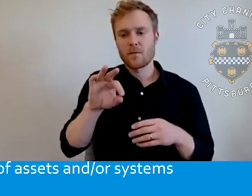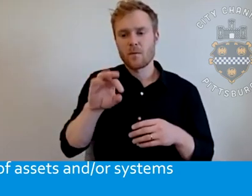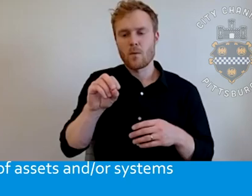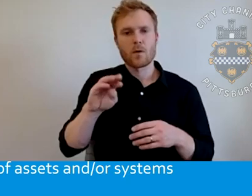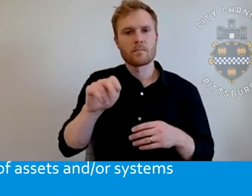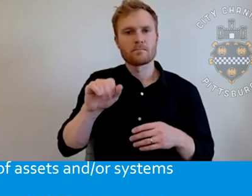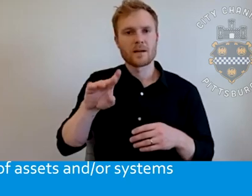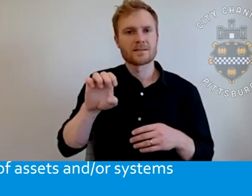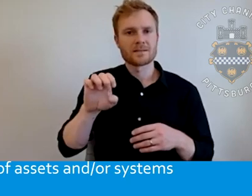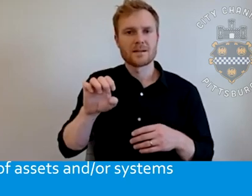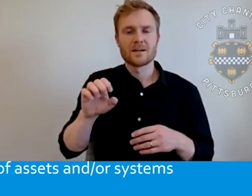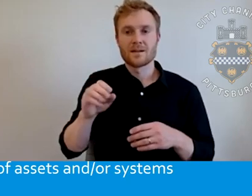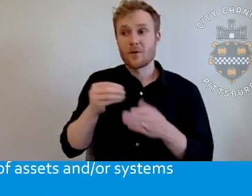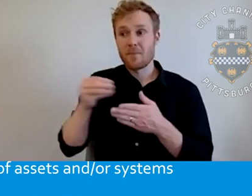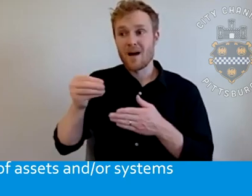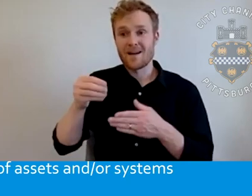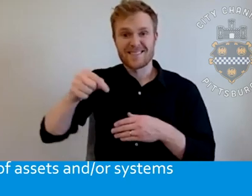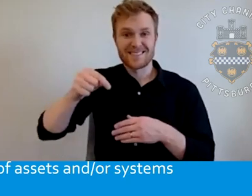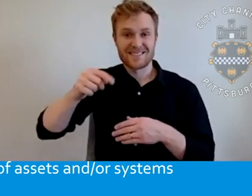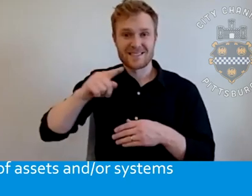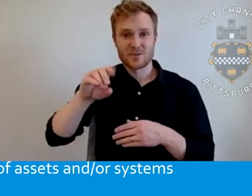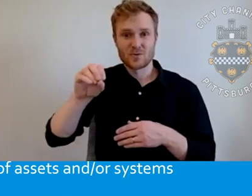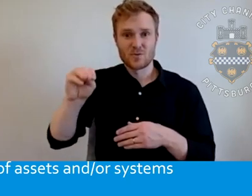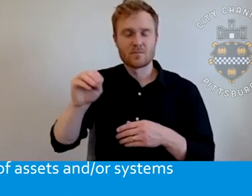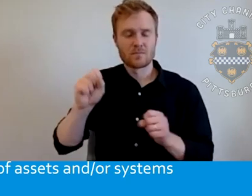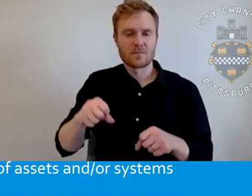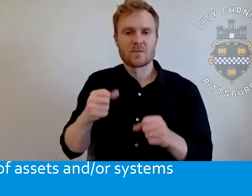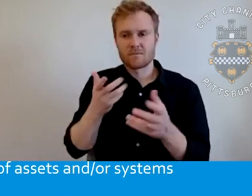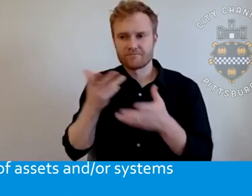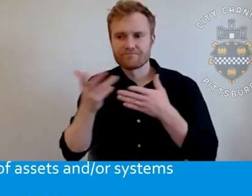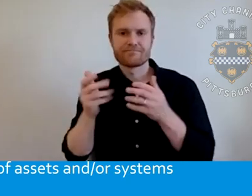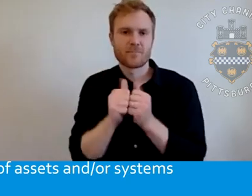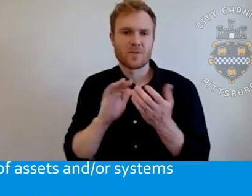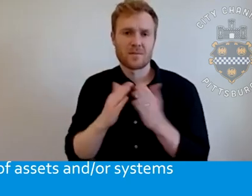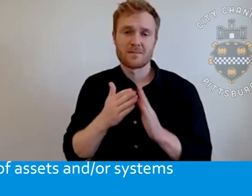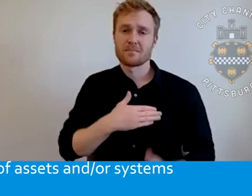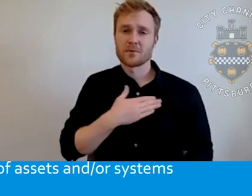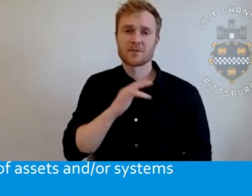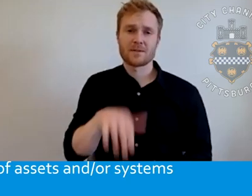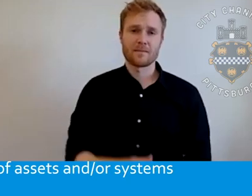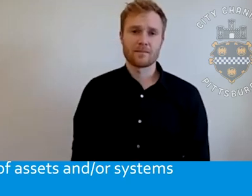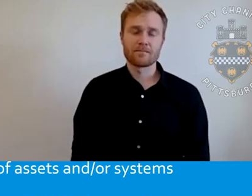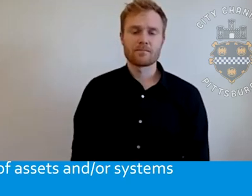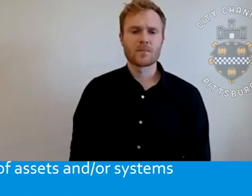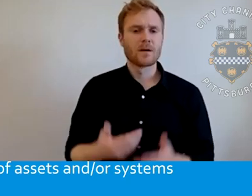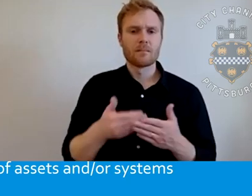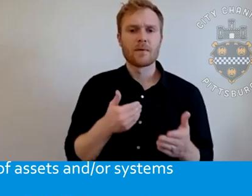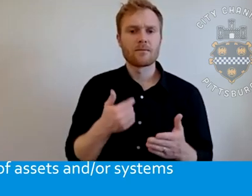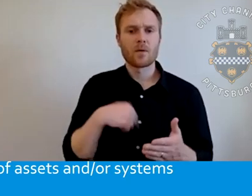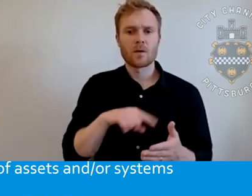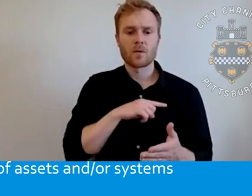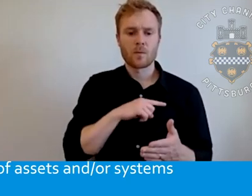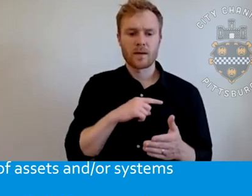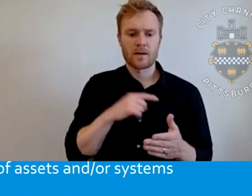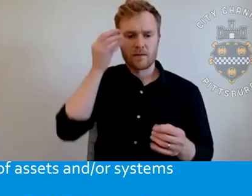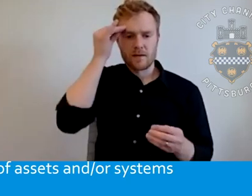you know, have some engagement with the community, which we always very much appreciate. So before I kind of get into the basics of what we think about in public works